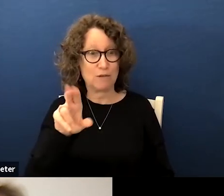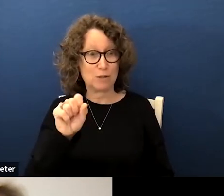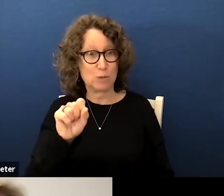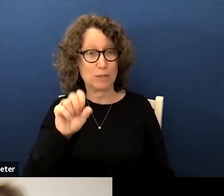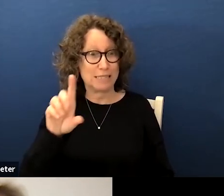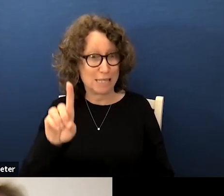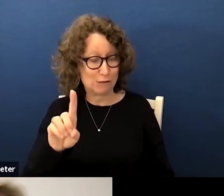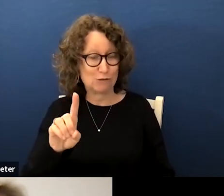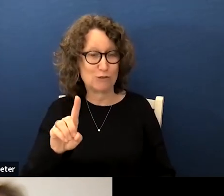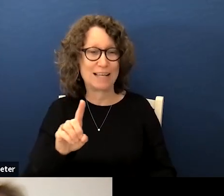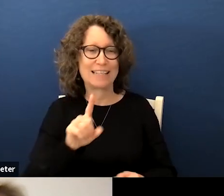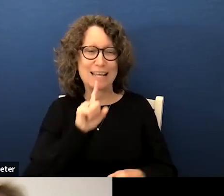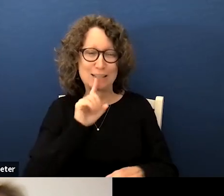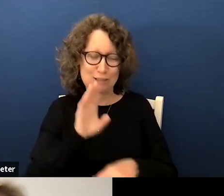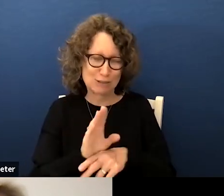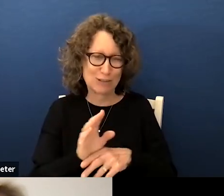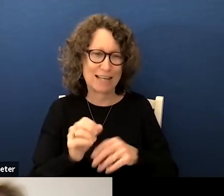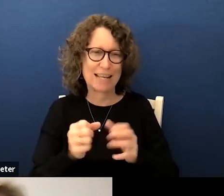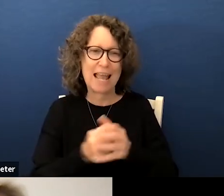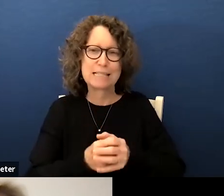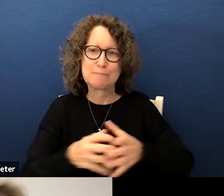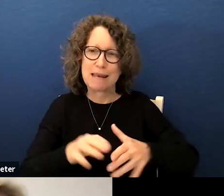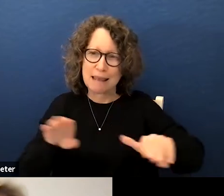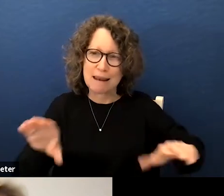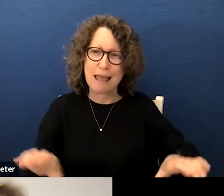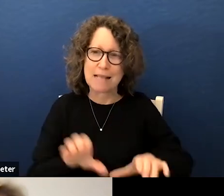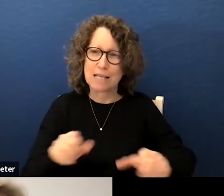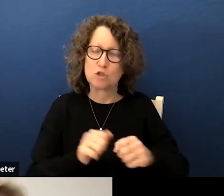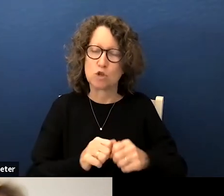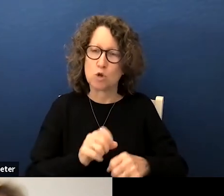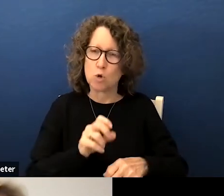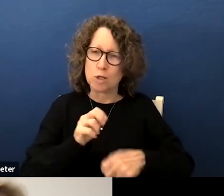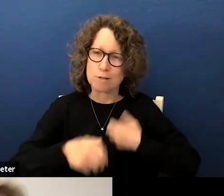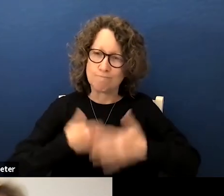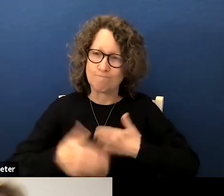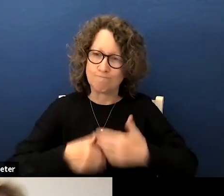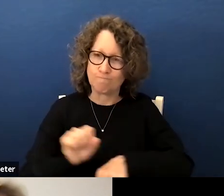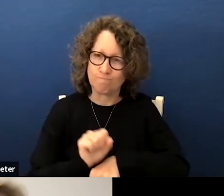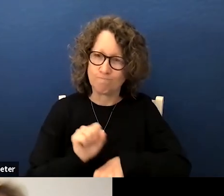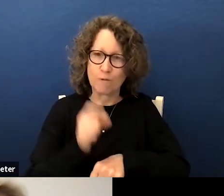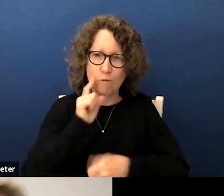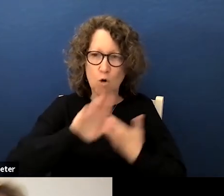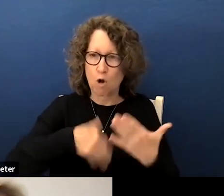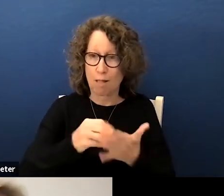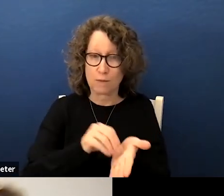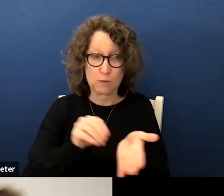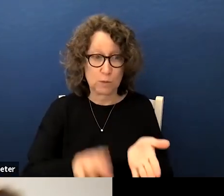district ensuring expanded access to rigorous learning for all students do